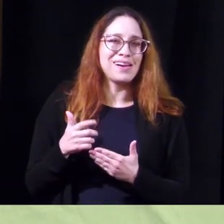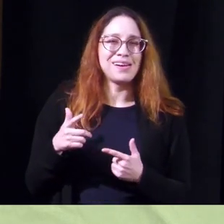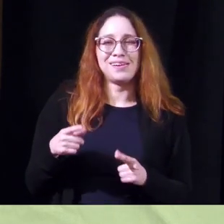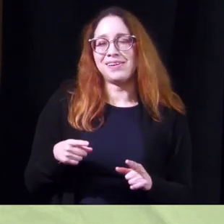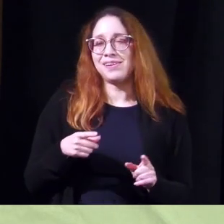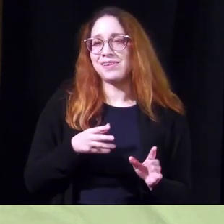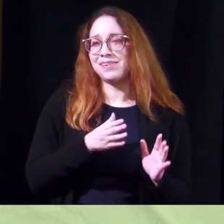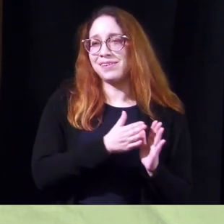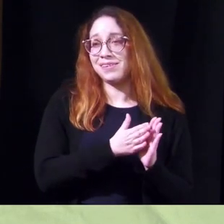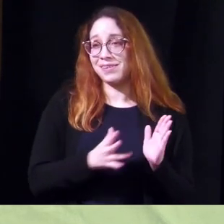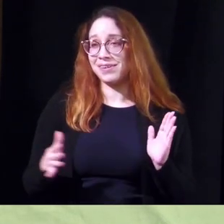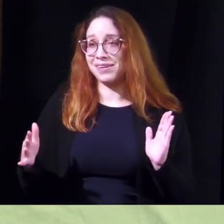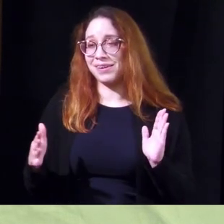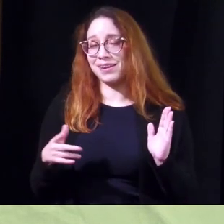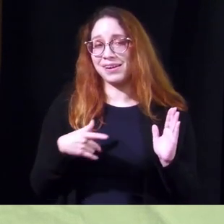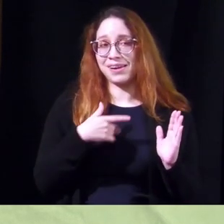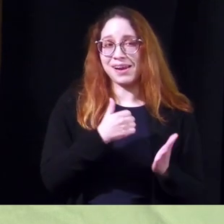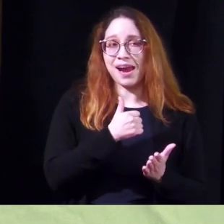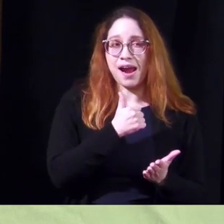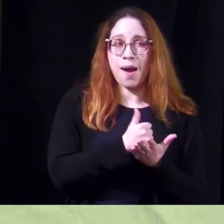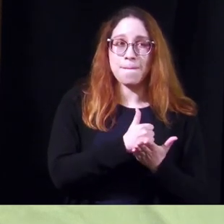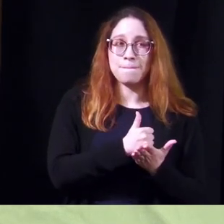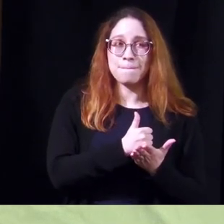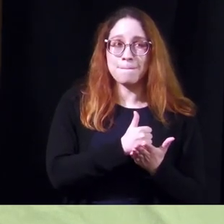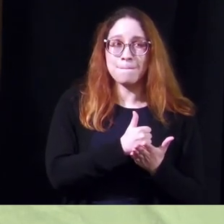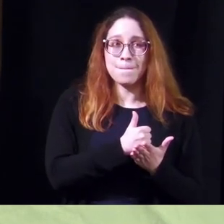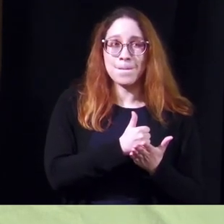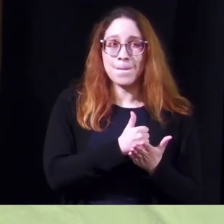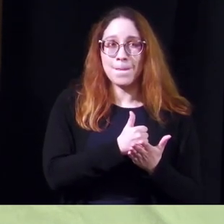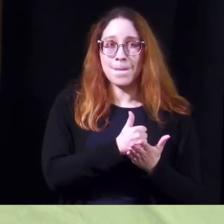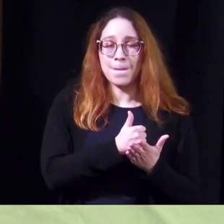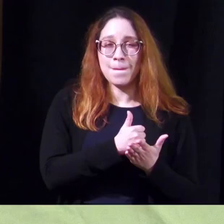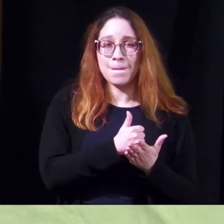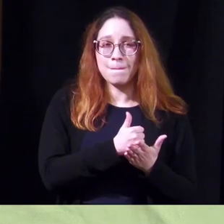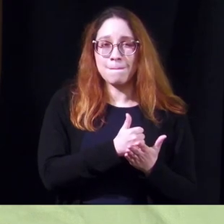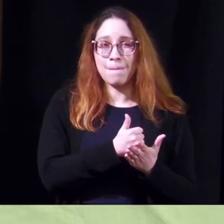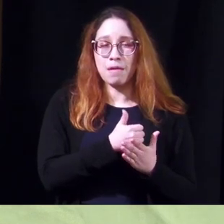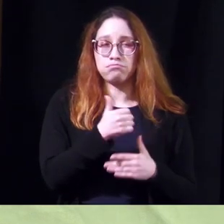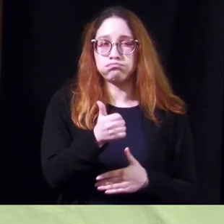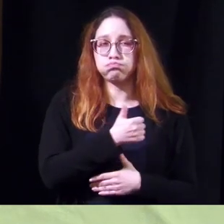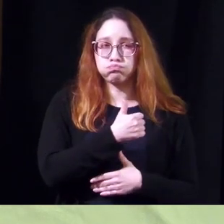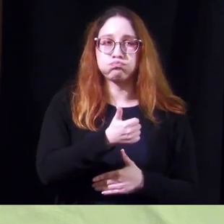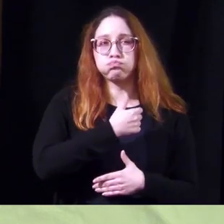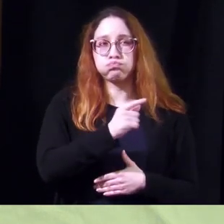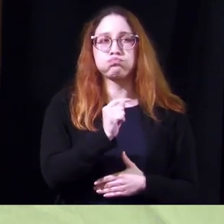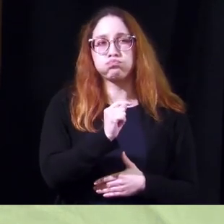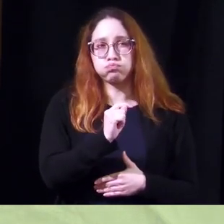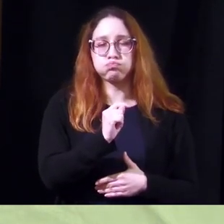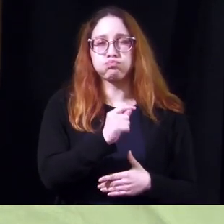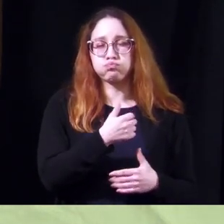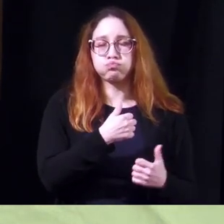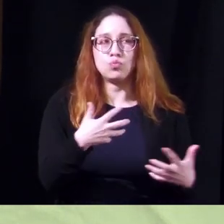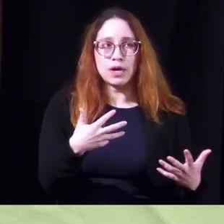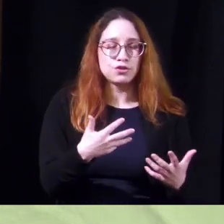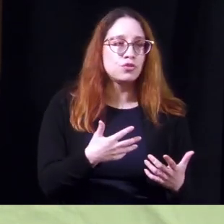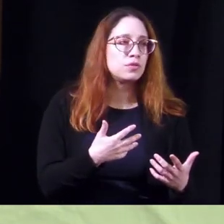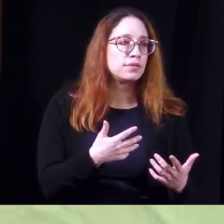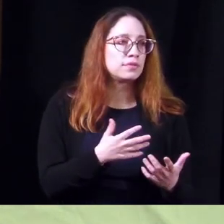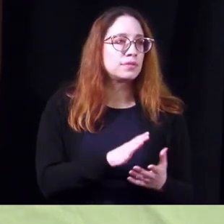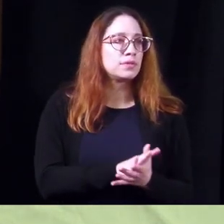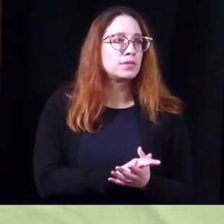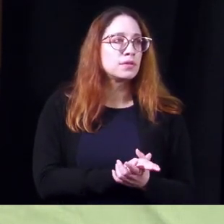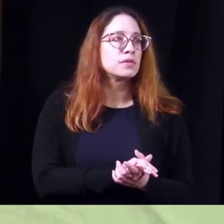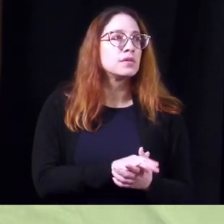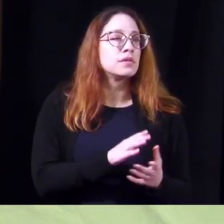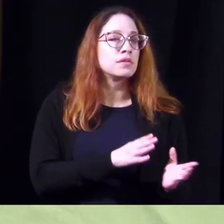ends of the spectrum it helps the patient with a severely recalcitrant overactive bladder that they are urinating too frequently and